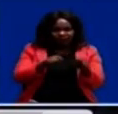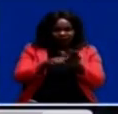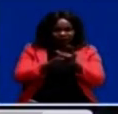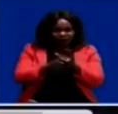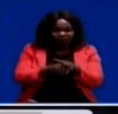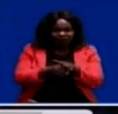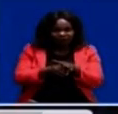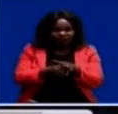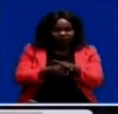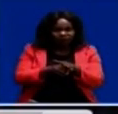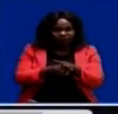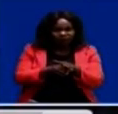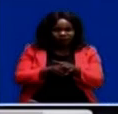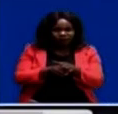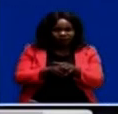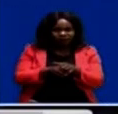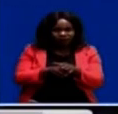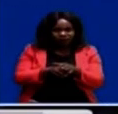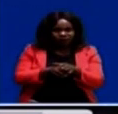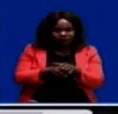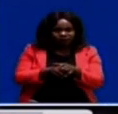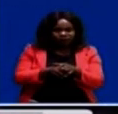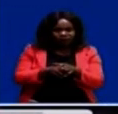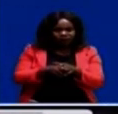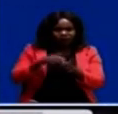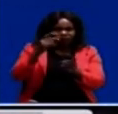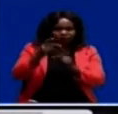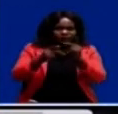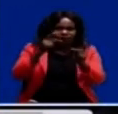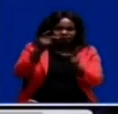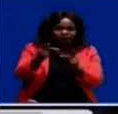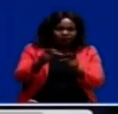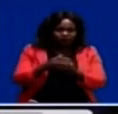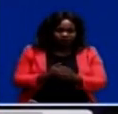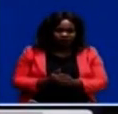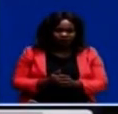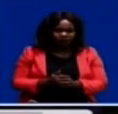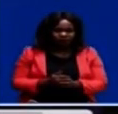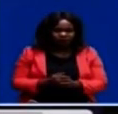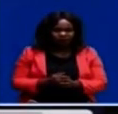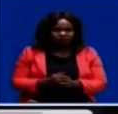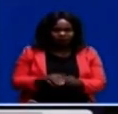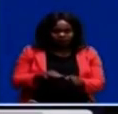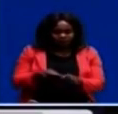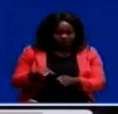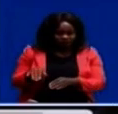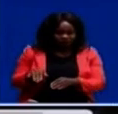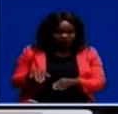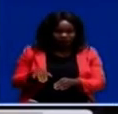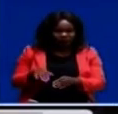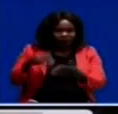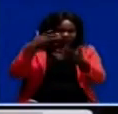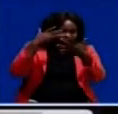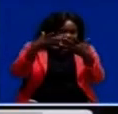promoting the dialogue process, the inter-party dialogue process and apart from that, also that being transparent,